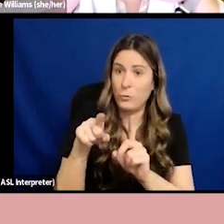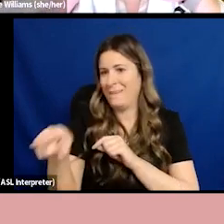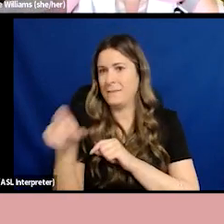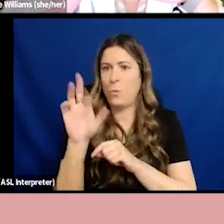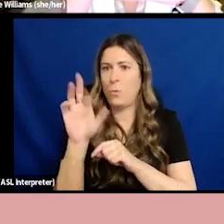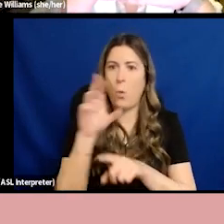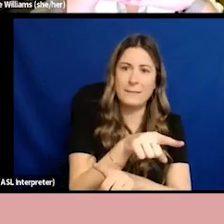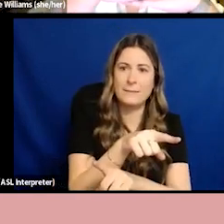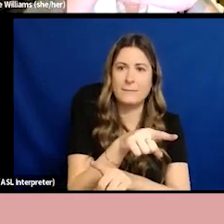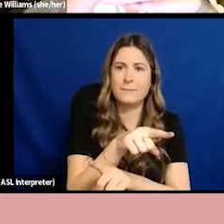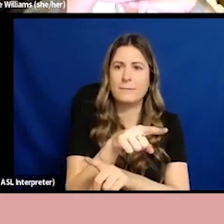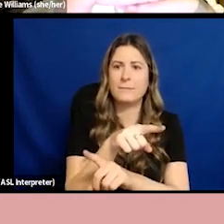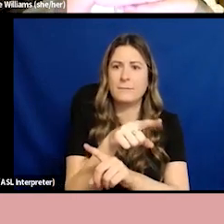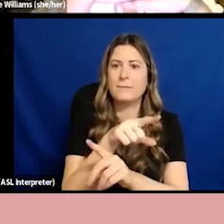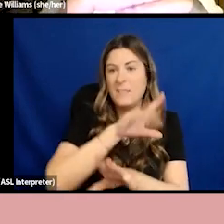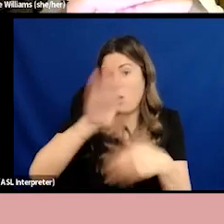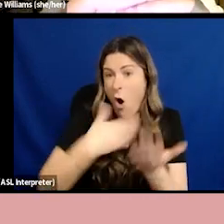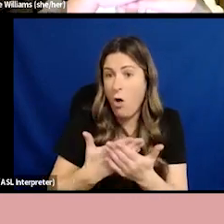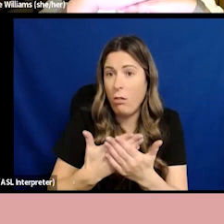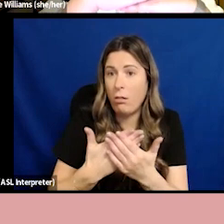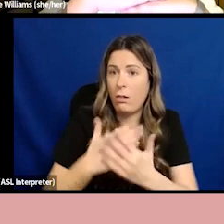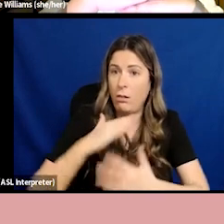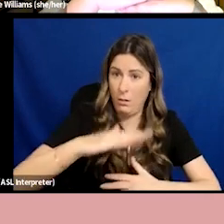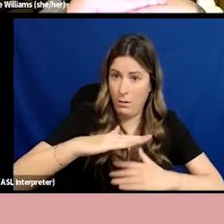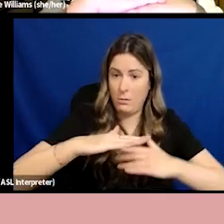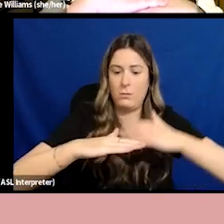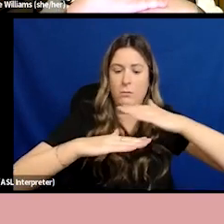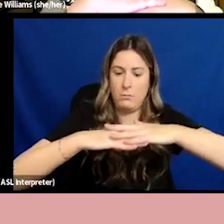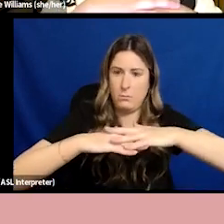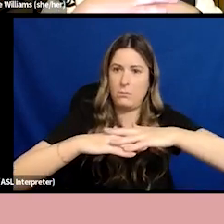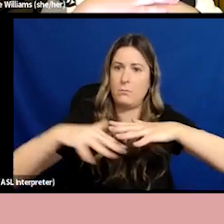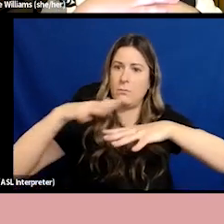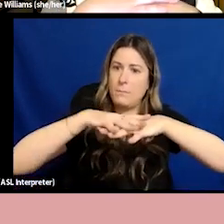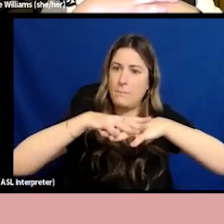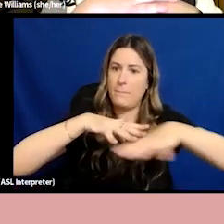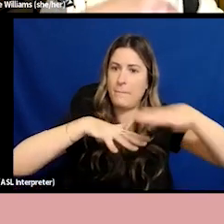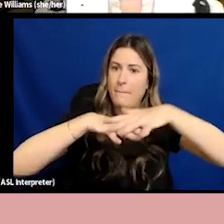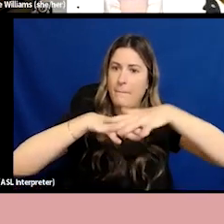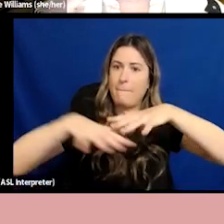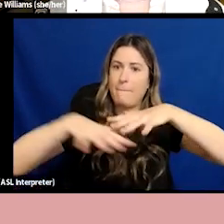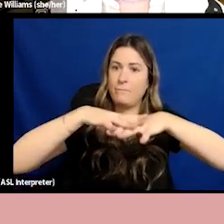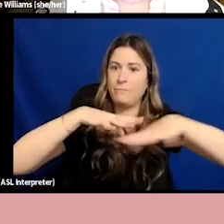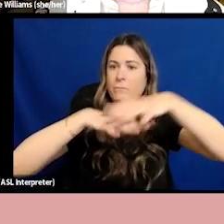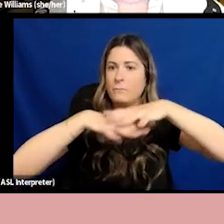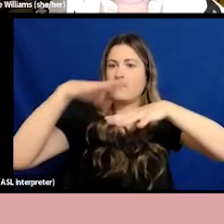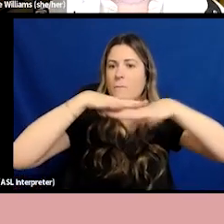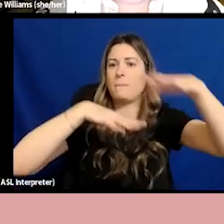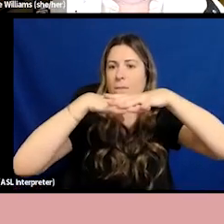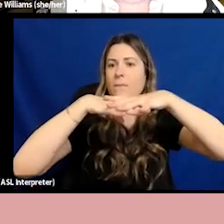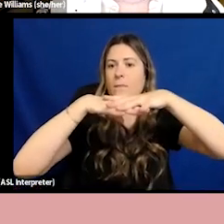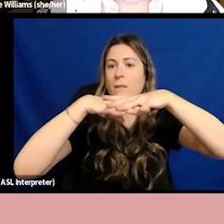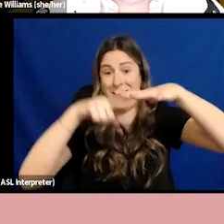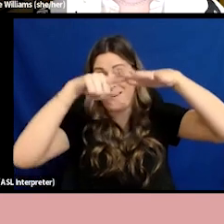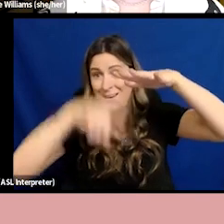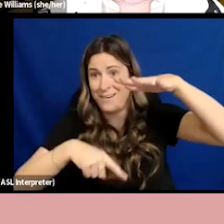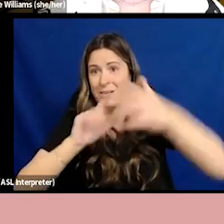they stack up and they create reinforcements of marginalisation. Because we can't just pull out